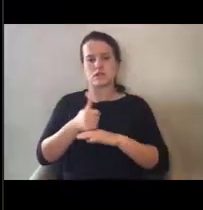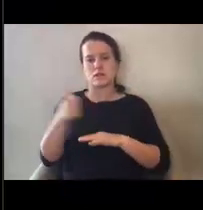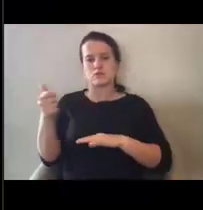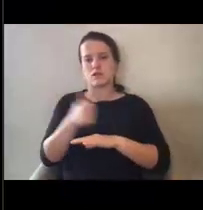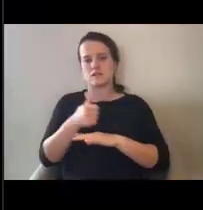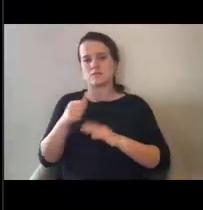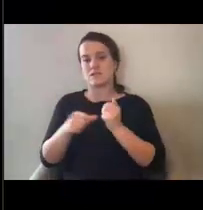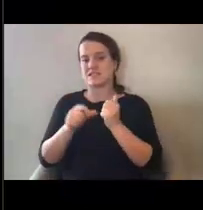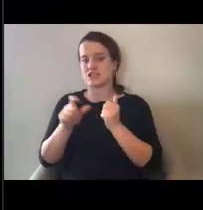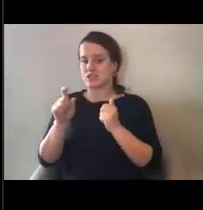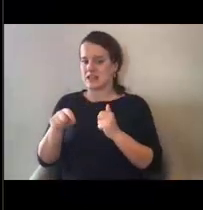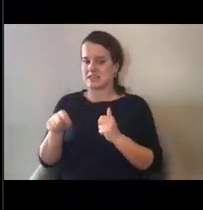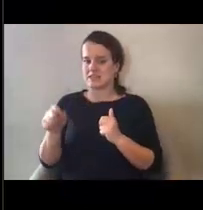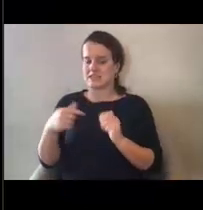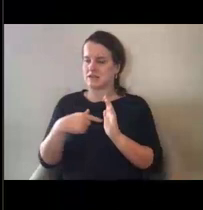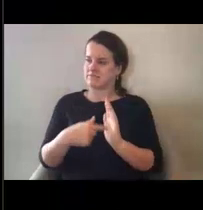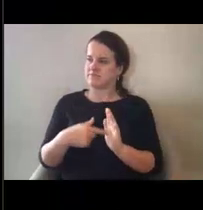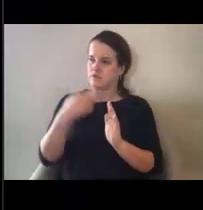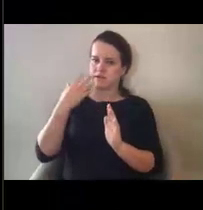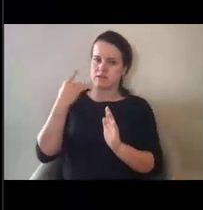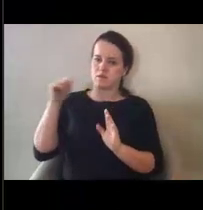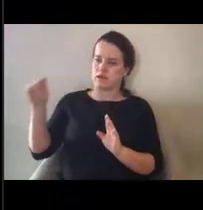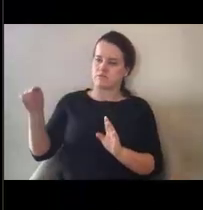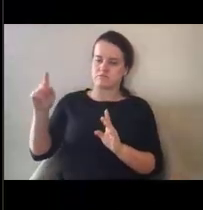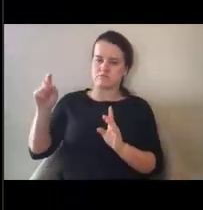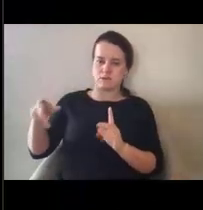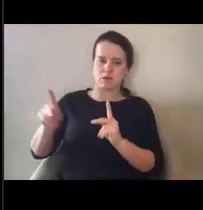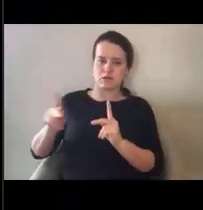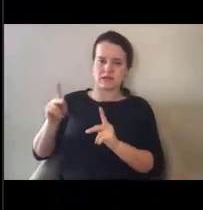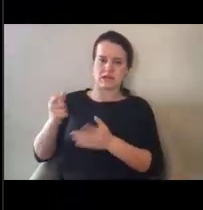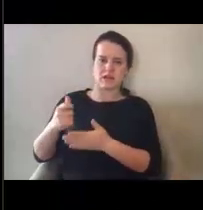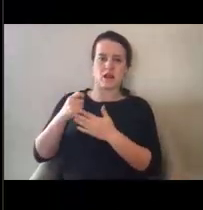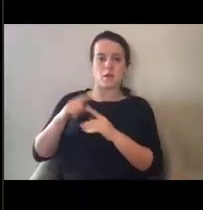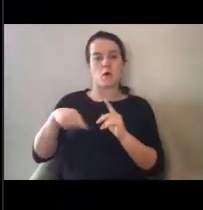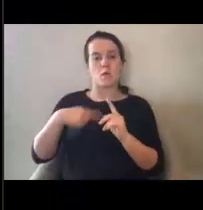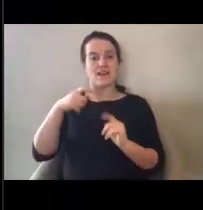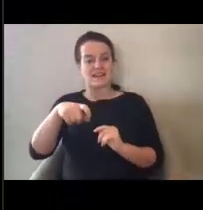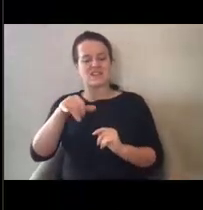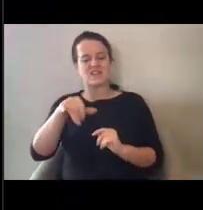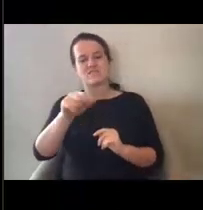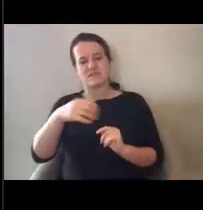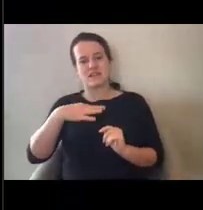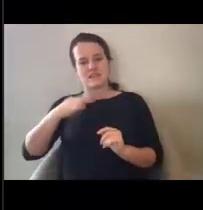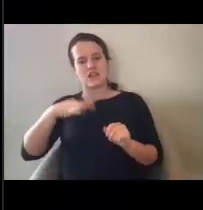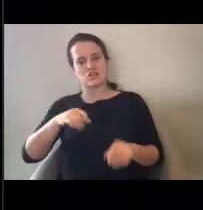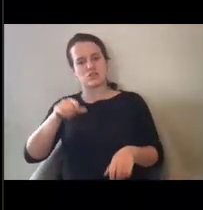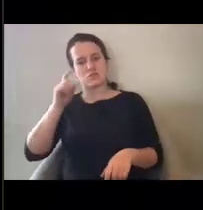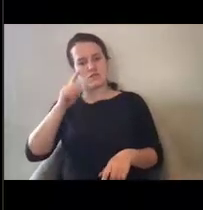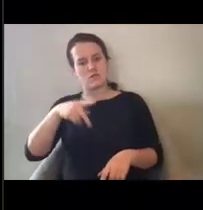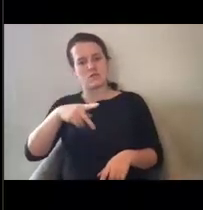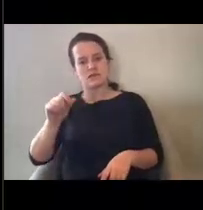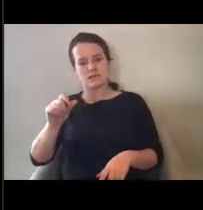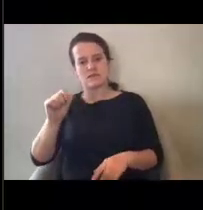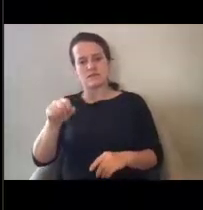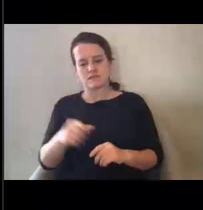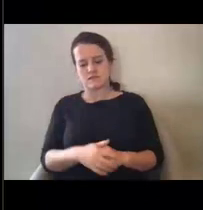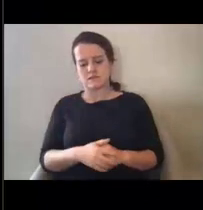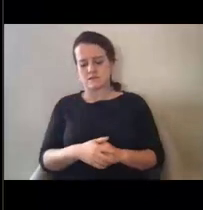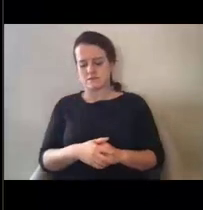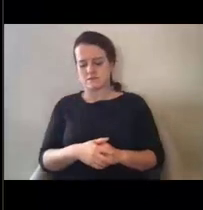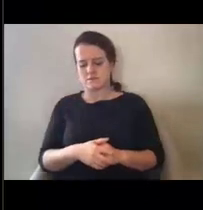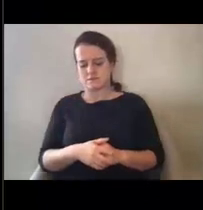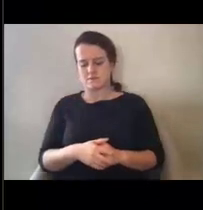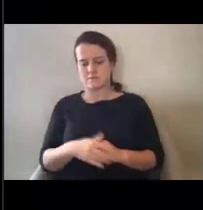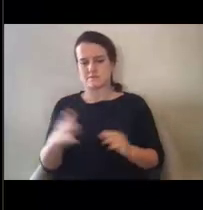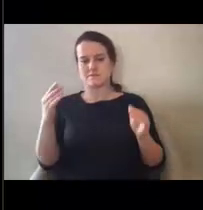was necessary. But, but when it is necessary, it's eligible for public assistance. Next slide. Um,